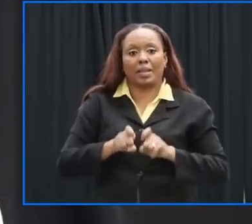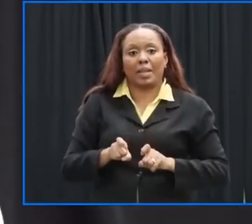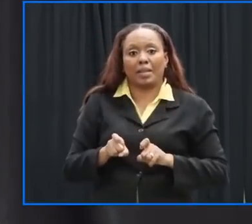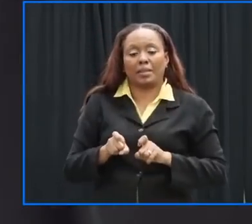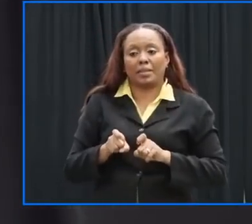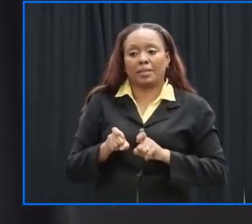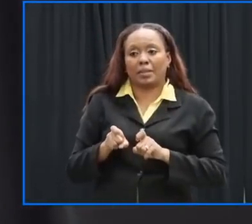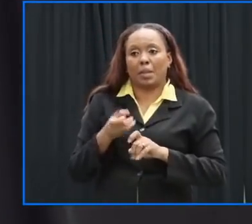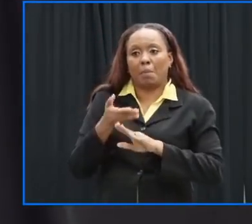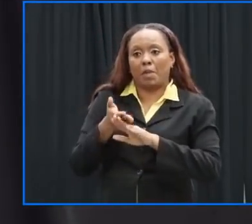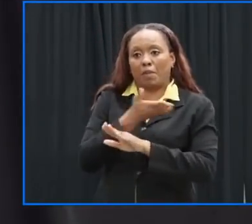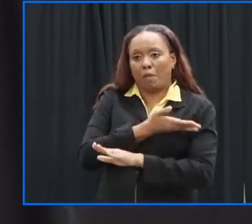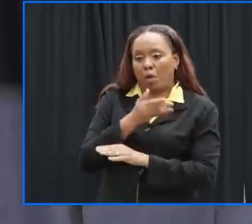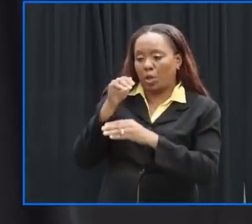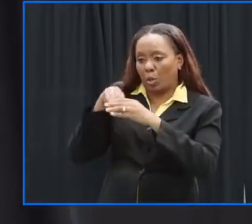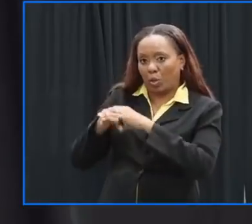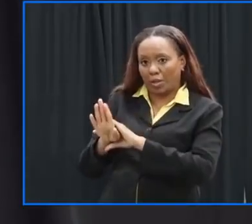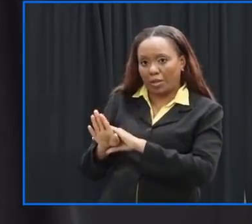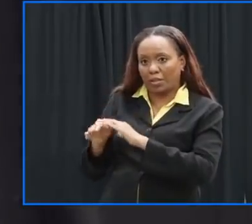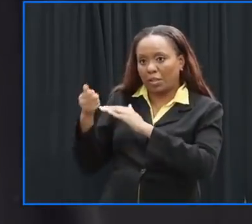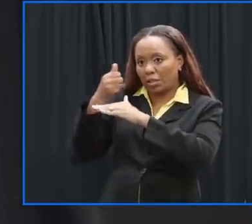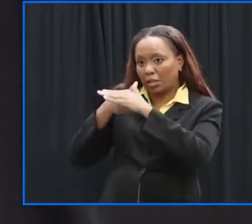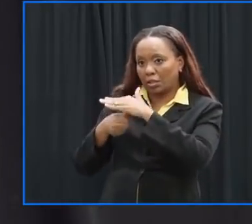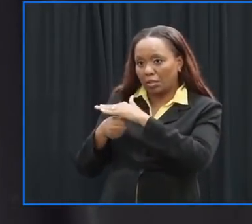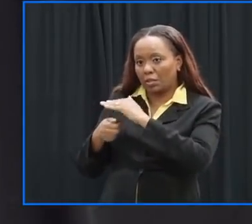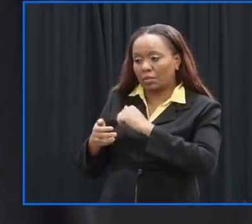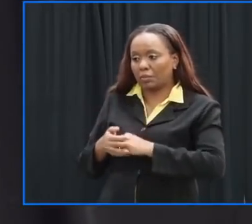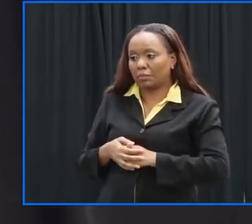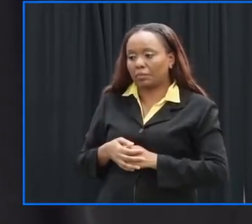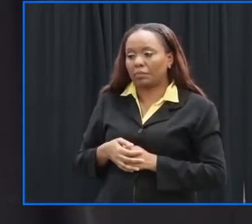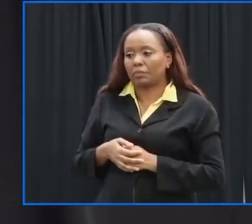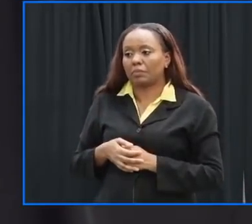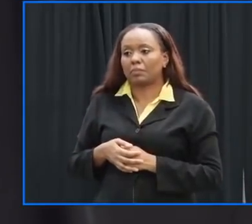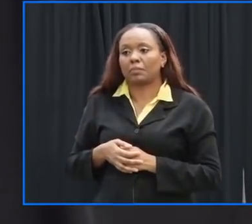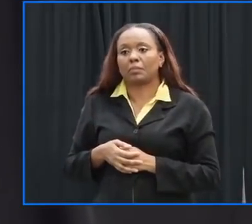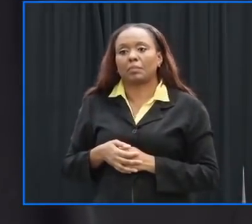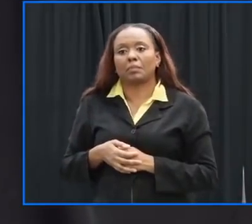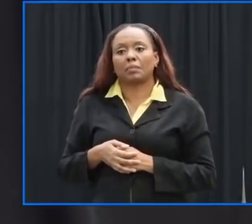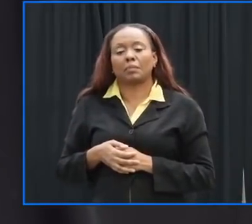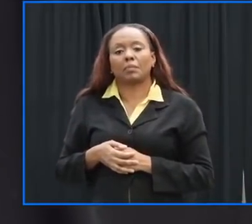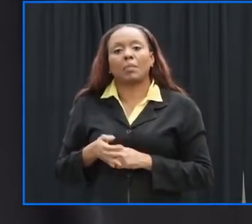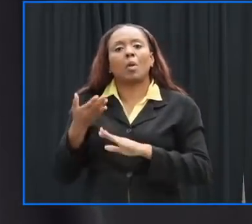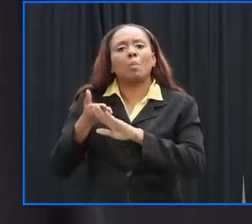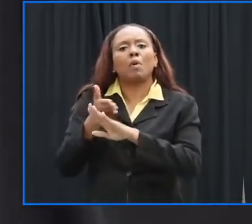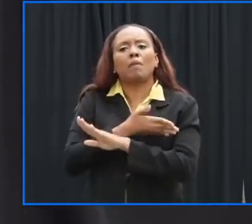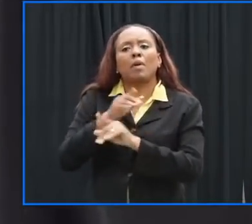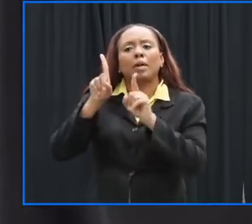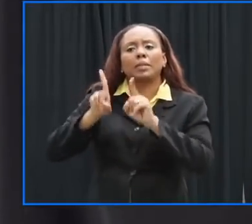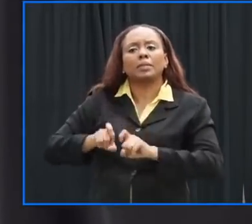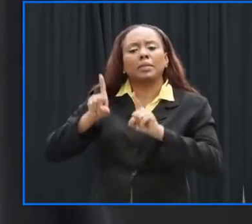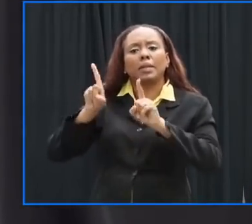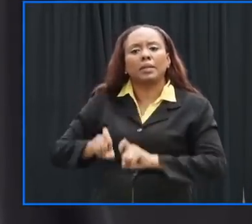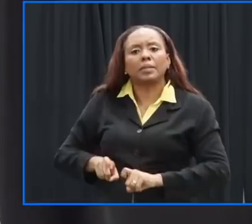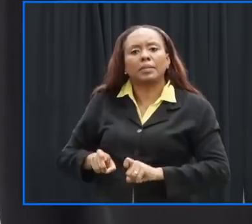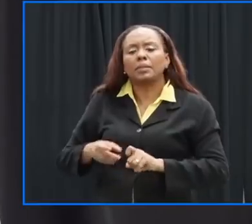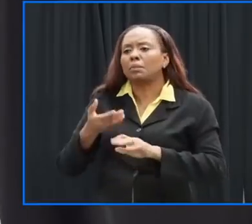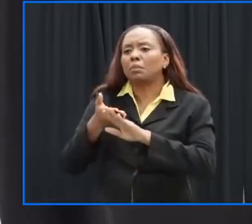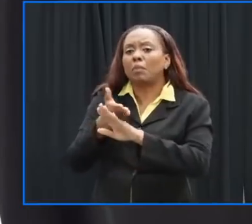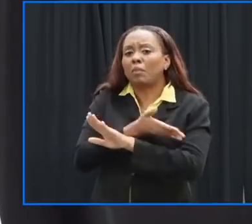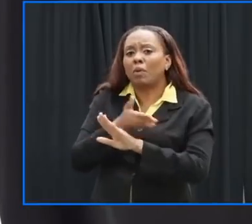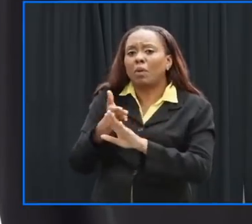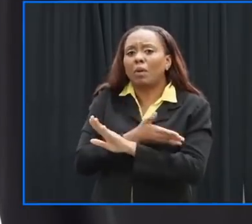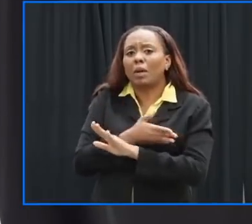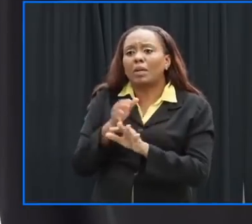please recall that before we had testing and we knew about a lot of the new technological things that we have come up with